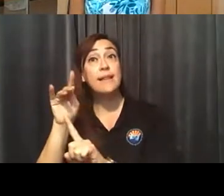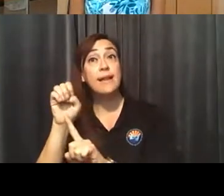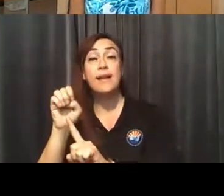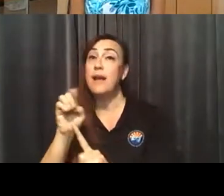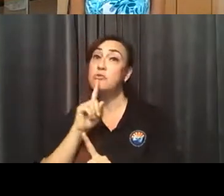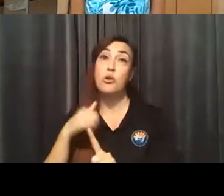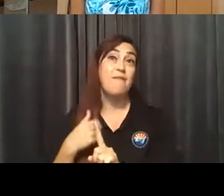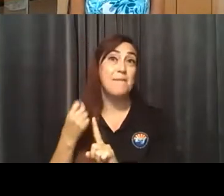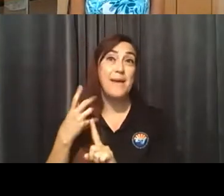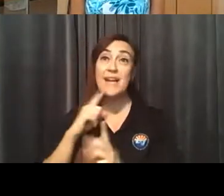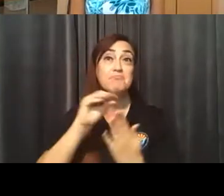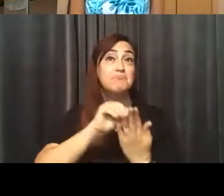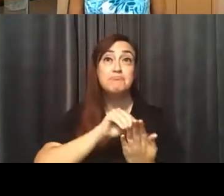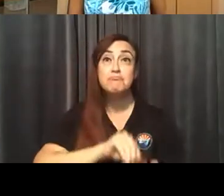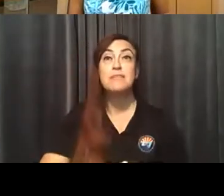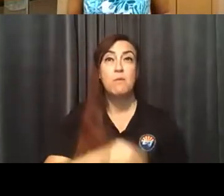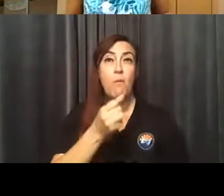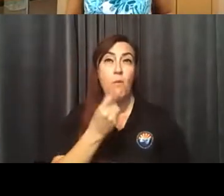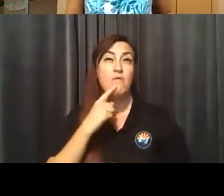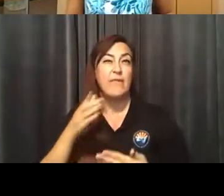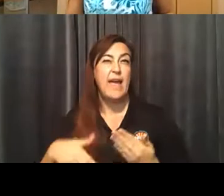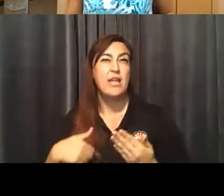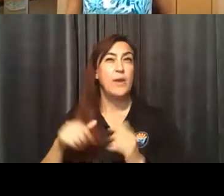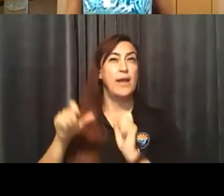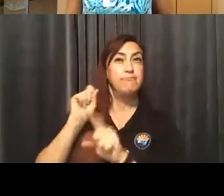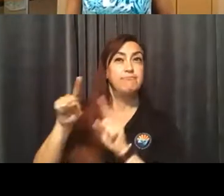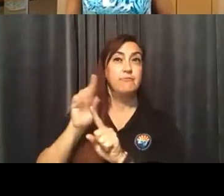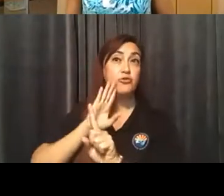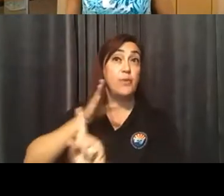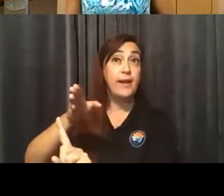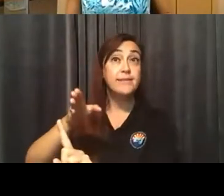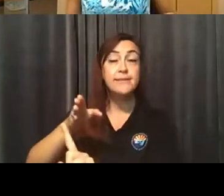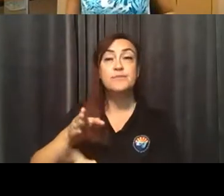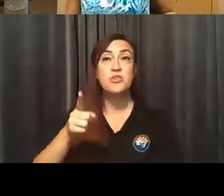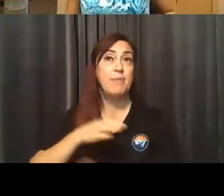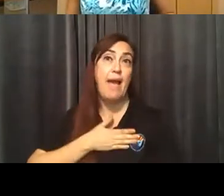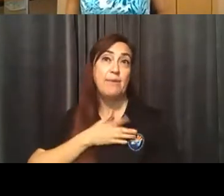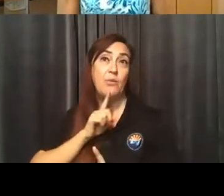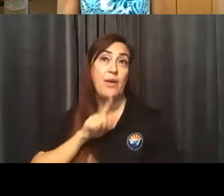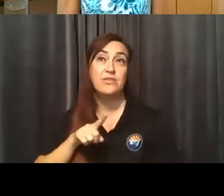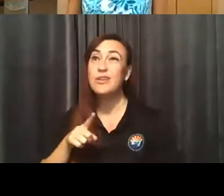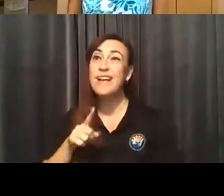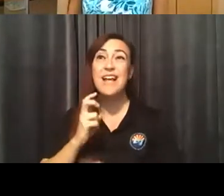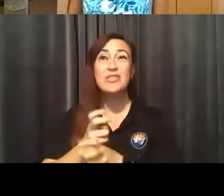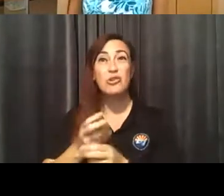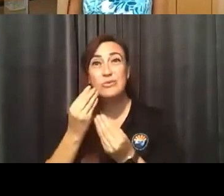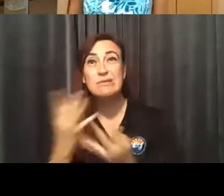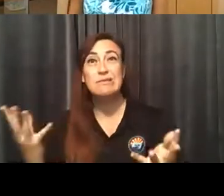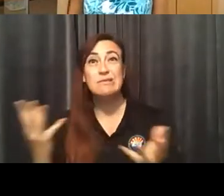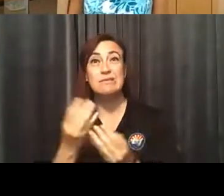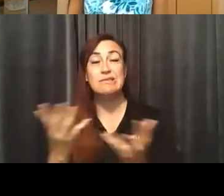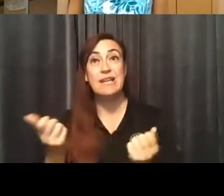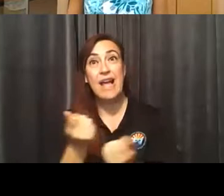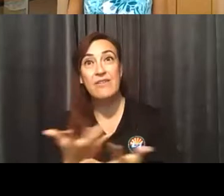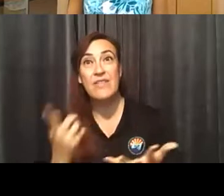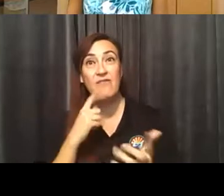specific questions to your business. She'd be happy to answer those. It's hard to get all of the information out in every different